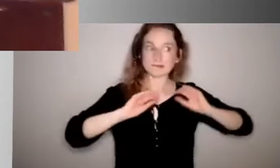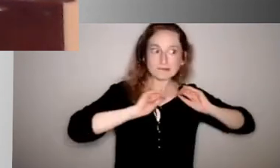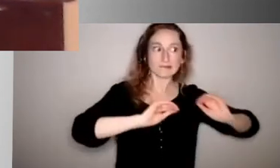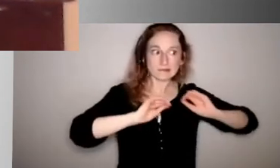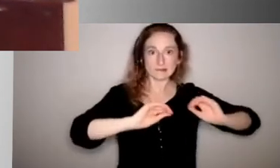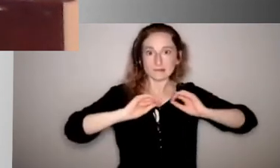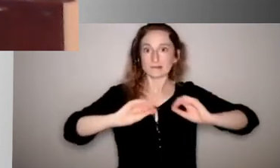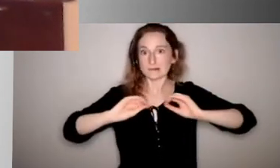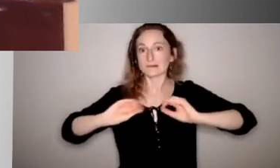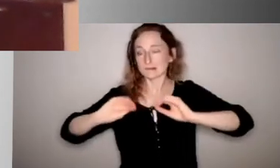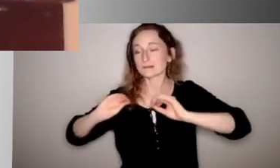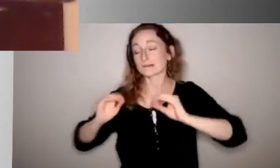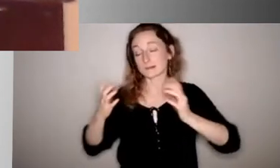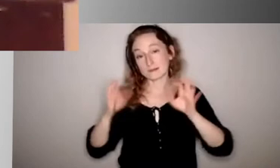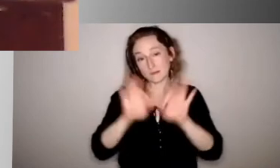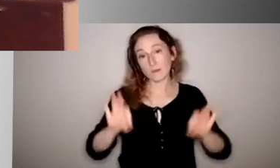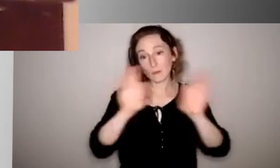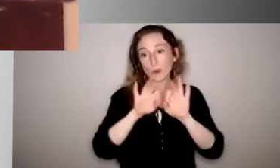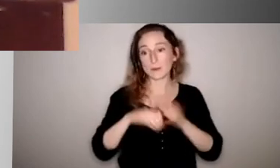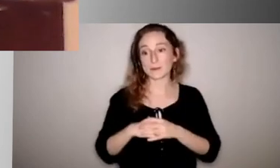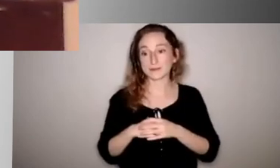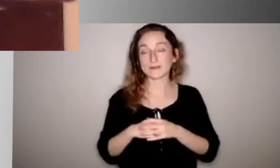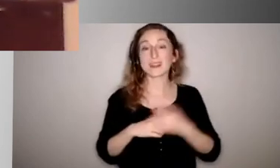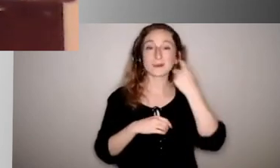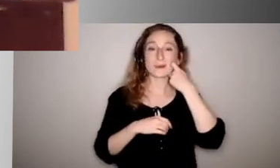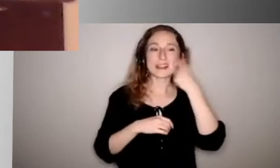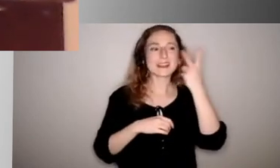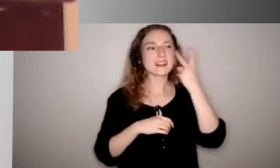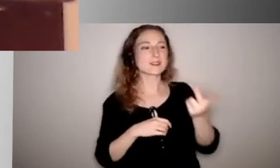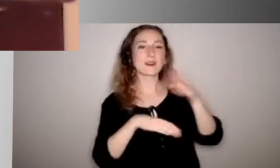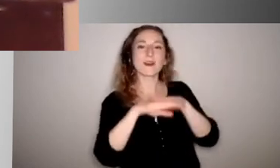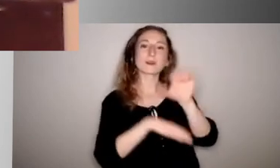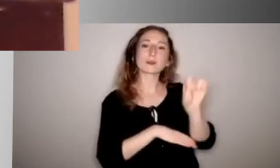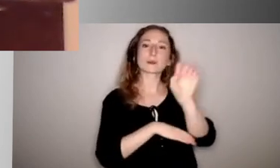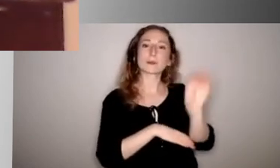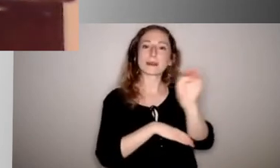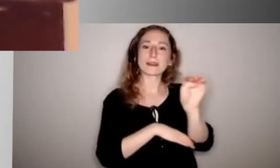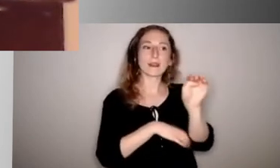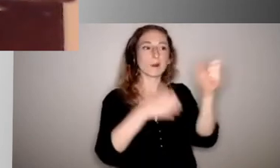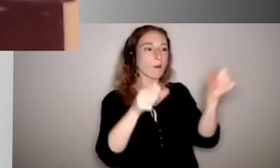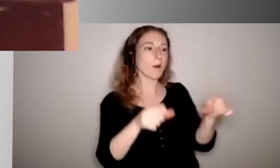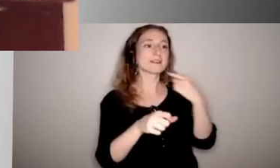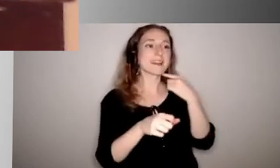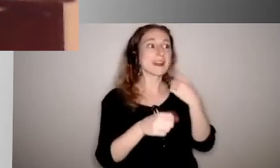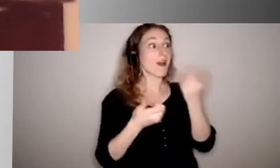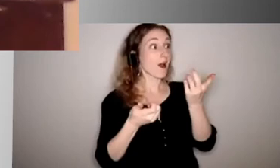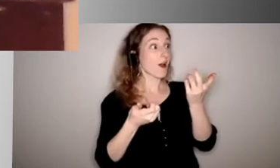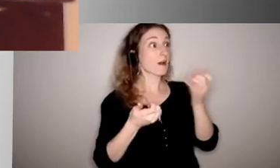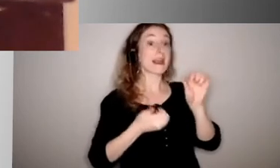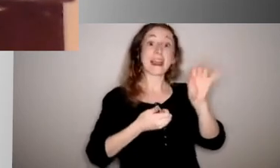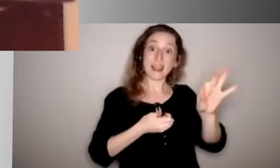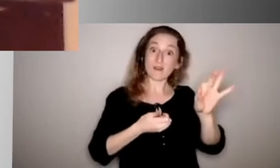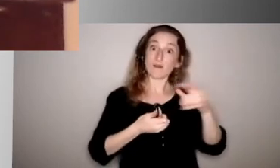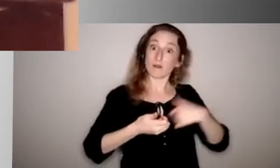postings out and about in social media, talking about how we would be back to having some level of normalcy today, if we